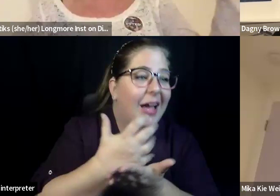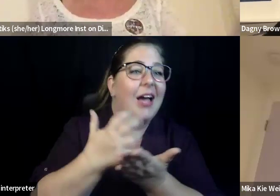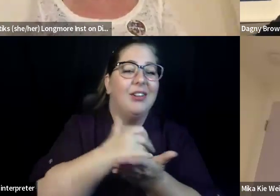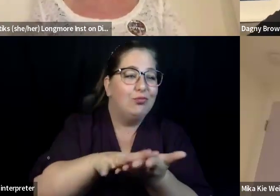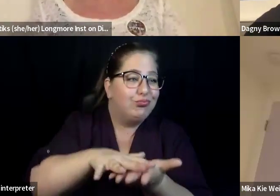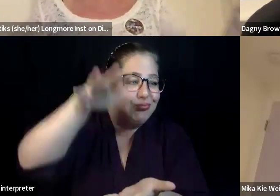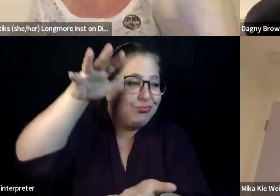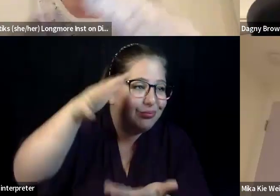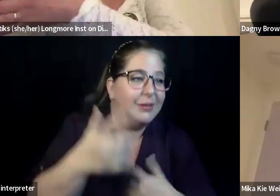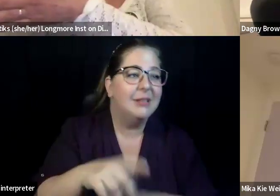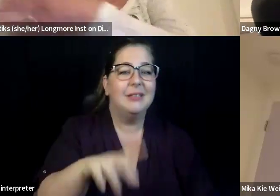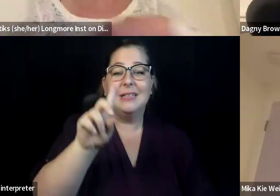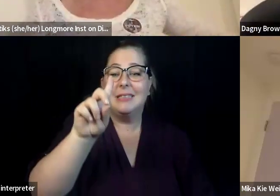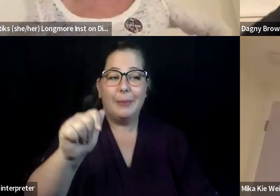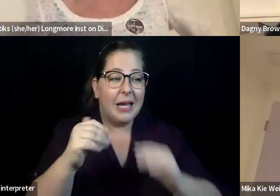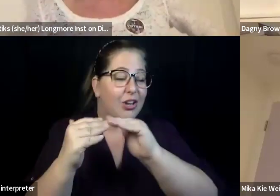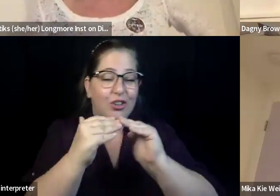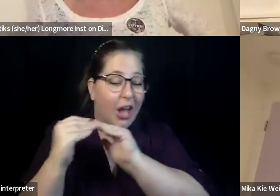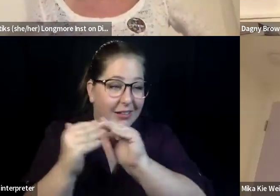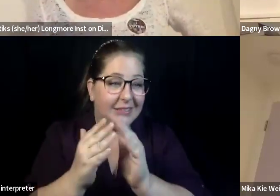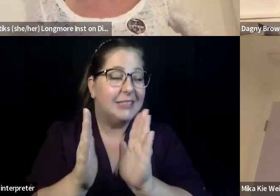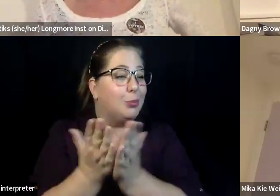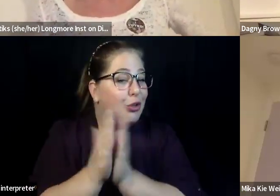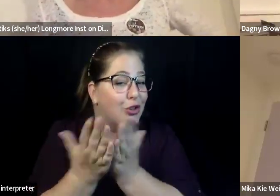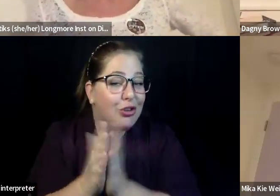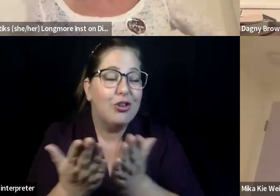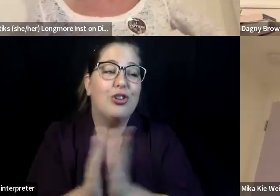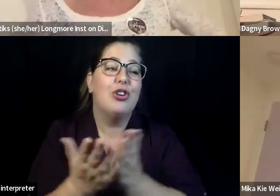so that we can maybe the things we can't check out can be checked out there.